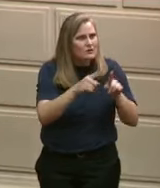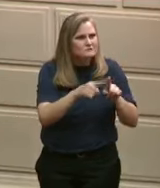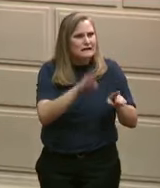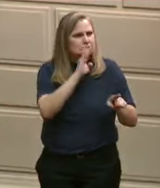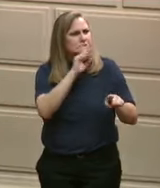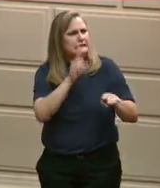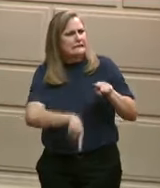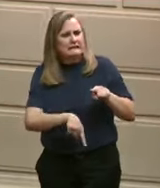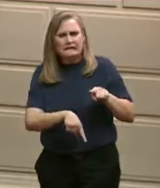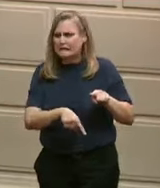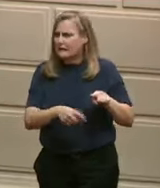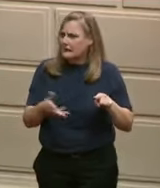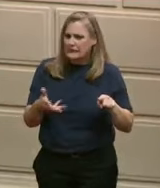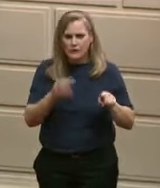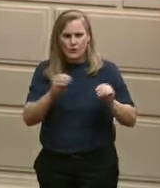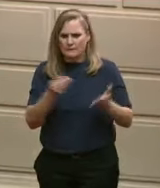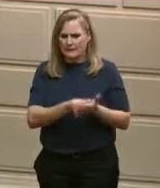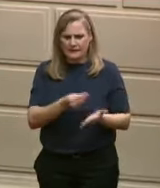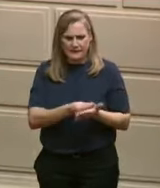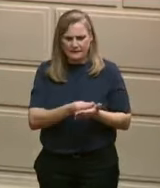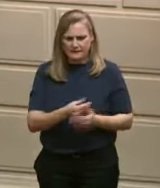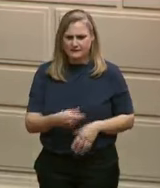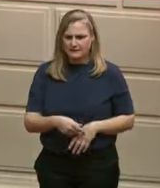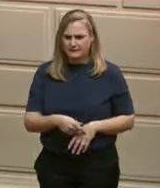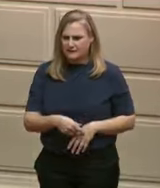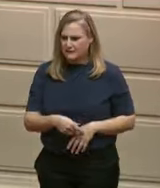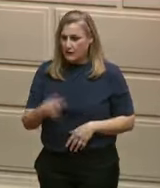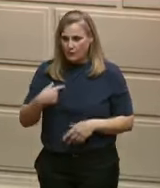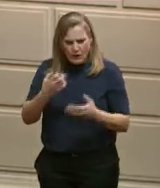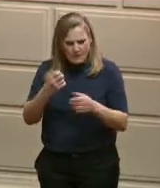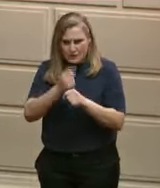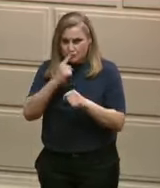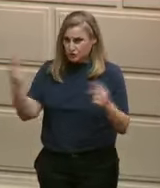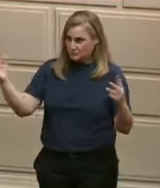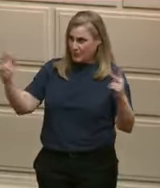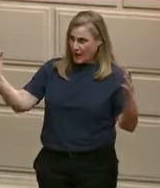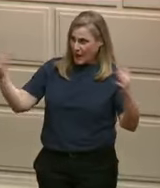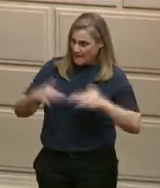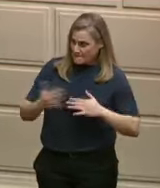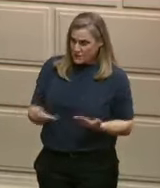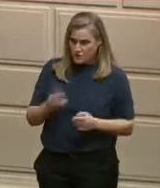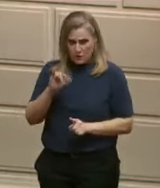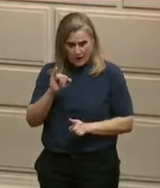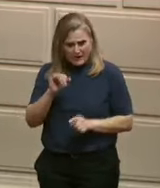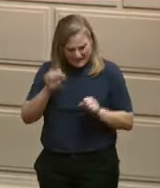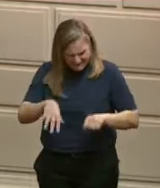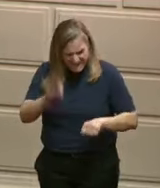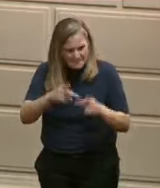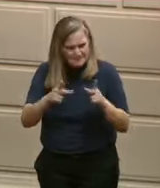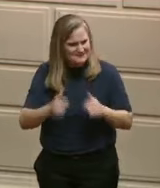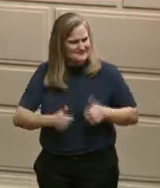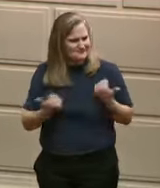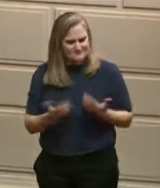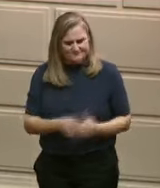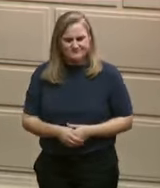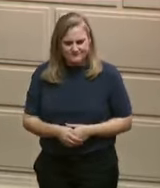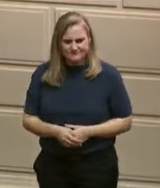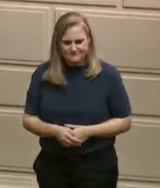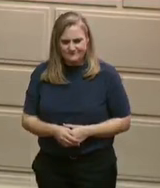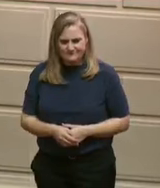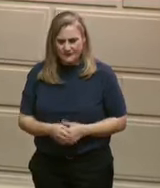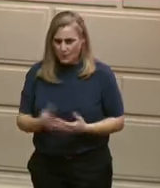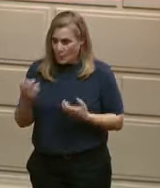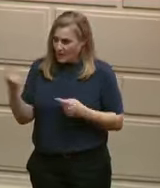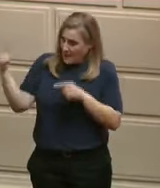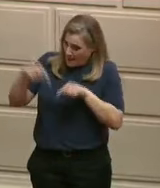and public safety workers, our laborers, our teachers can live in the community that they work in. For far